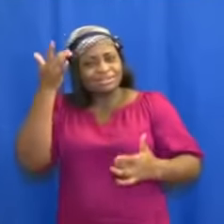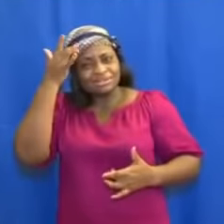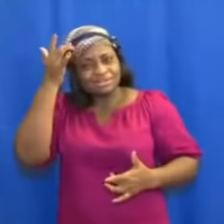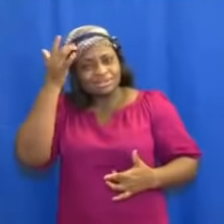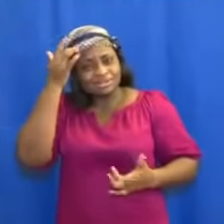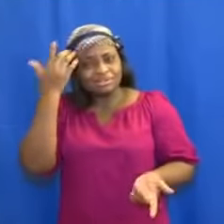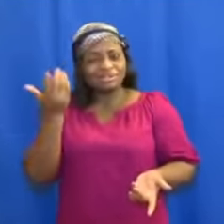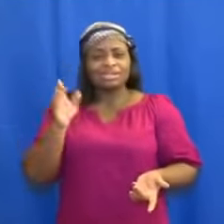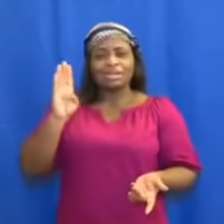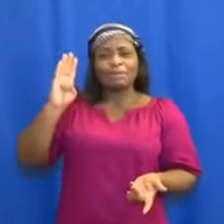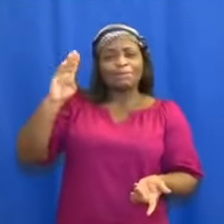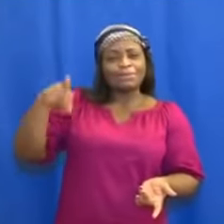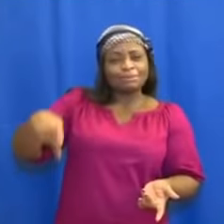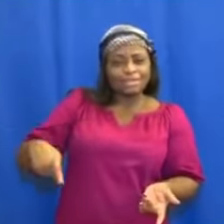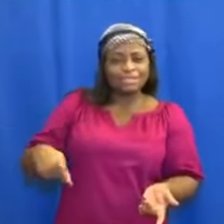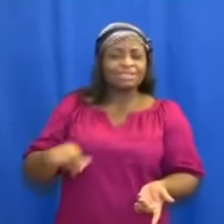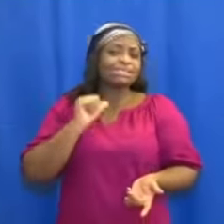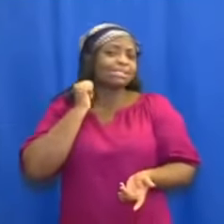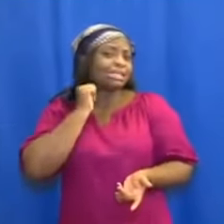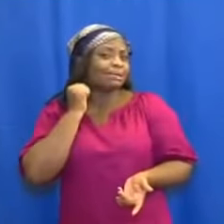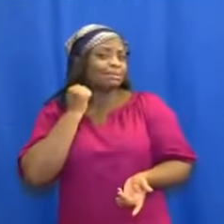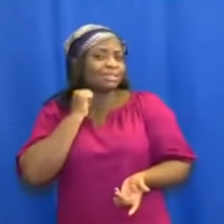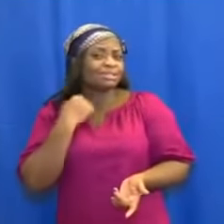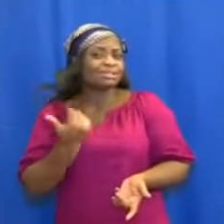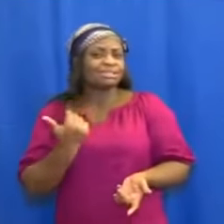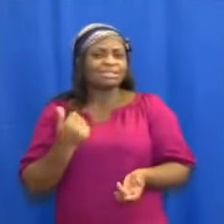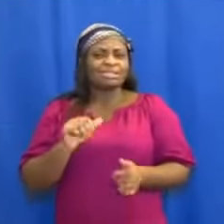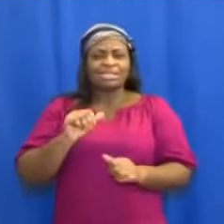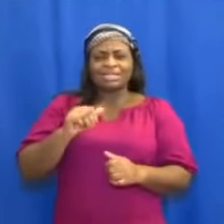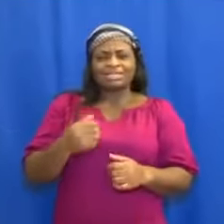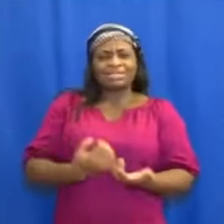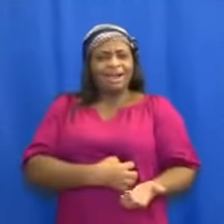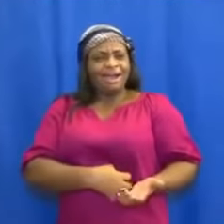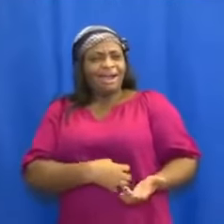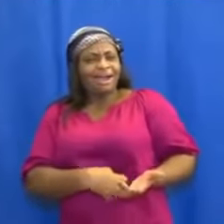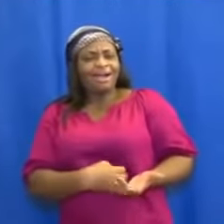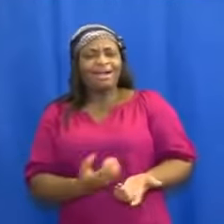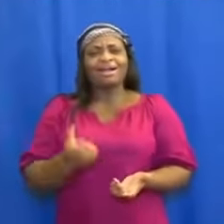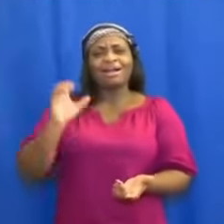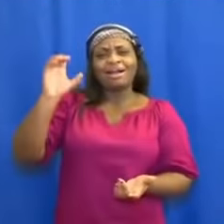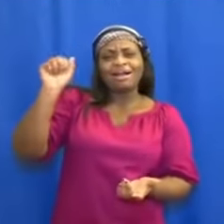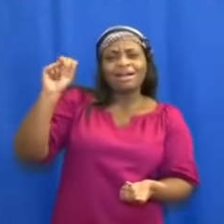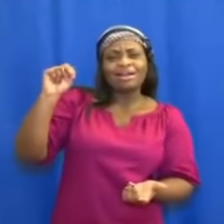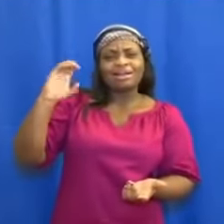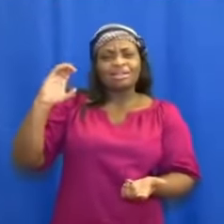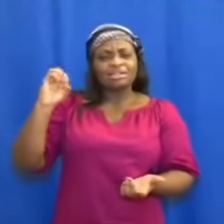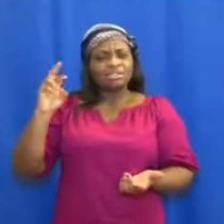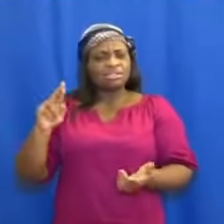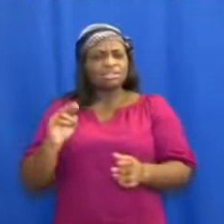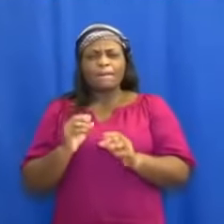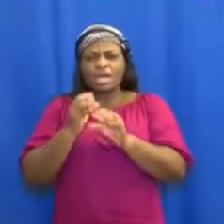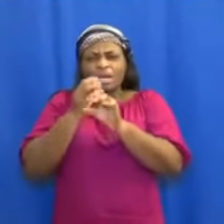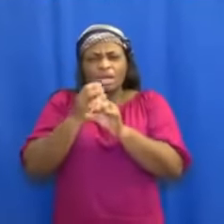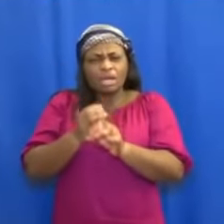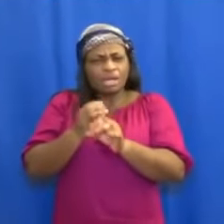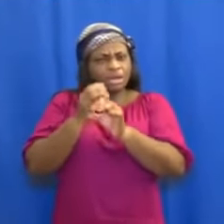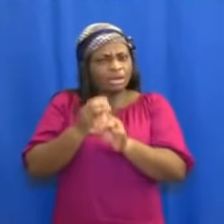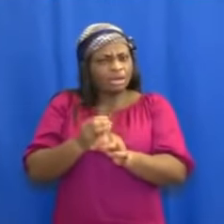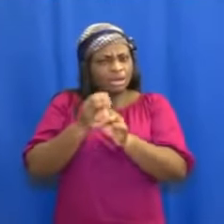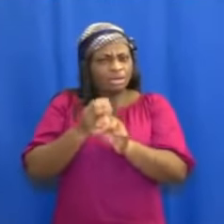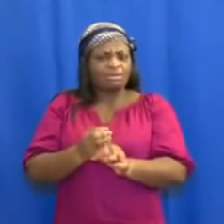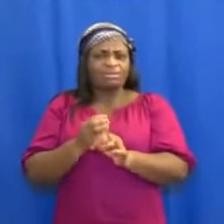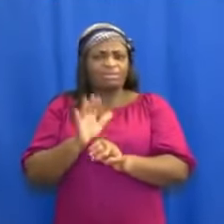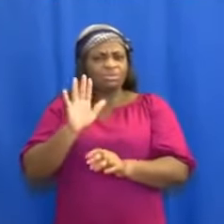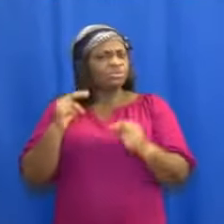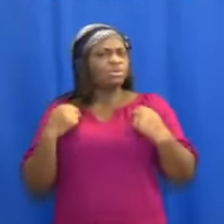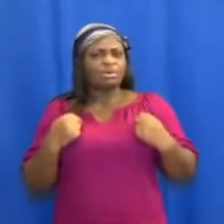diabetes, chronic liver disease, and asthma to pay particular attention to their health during